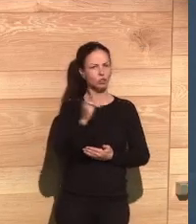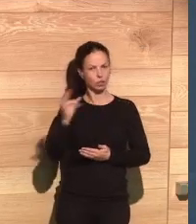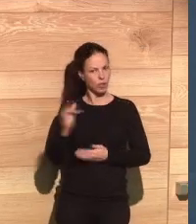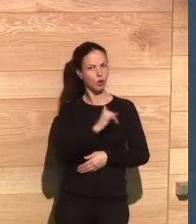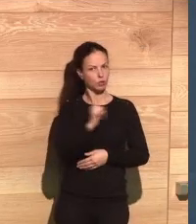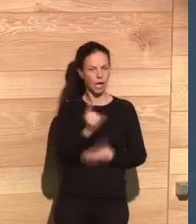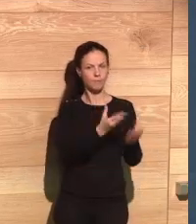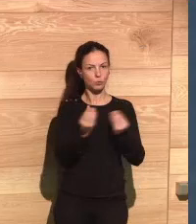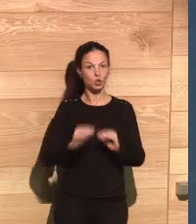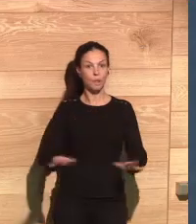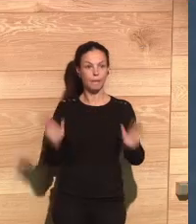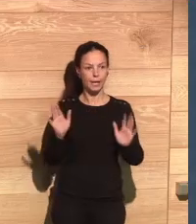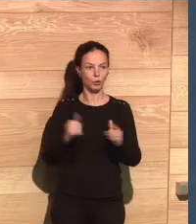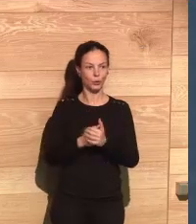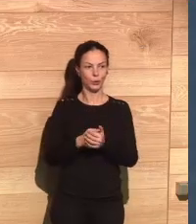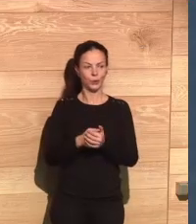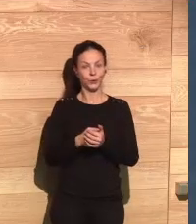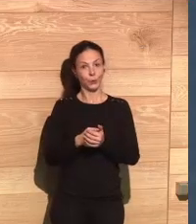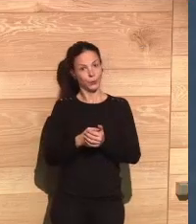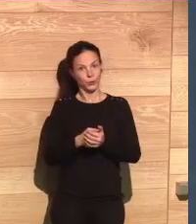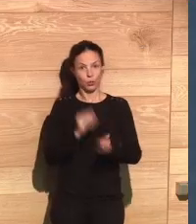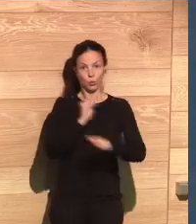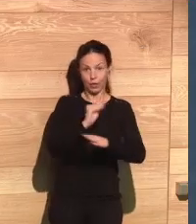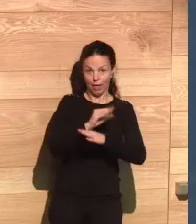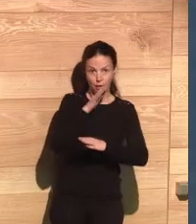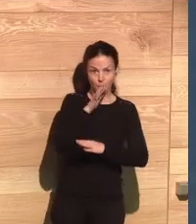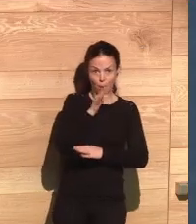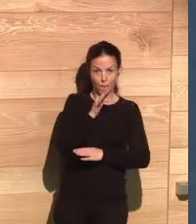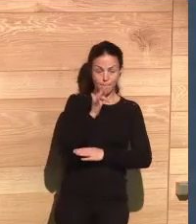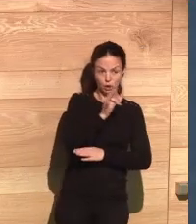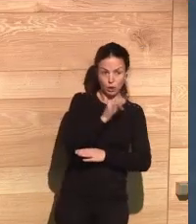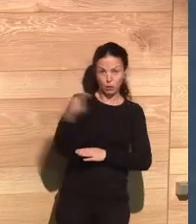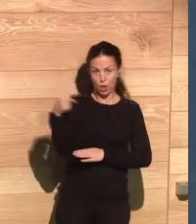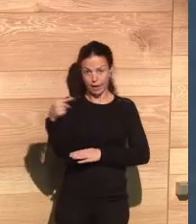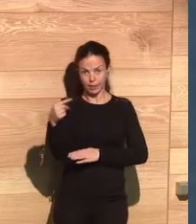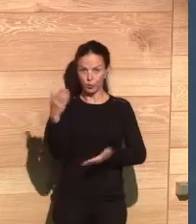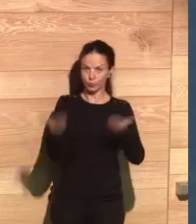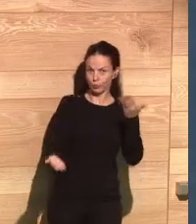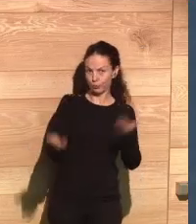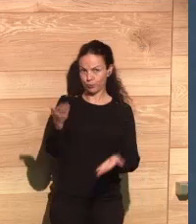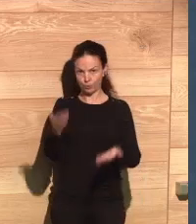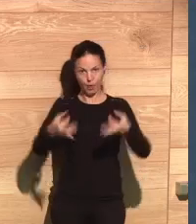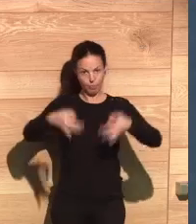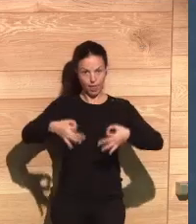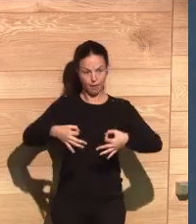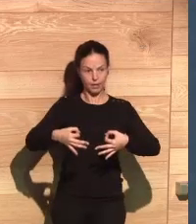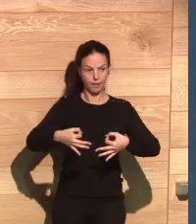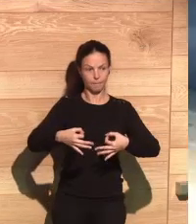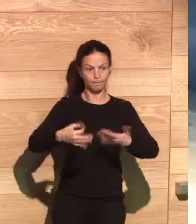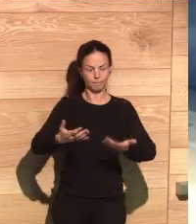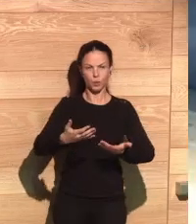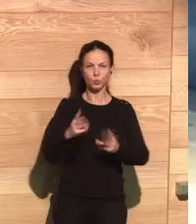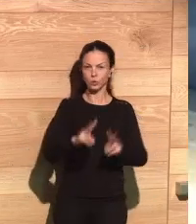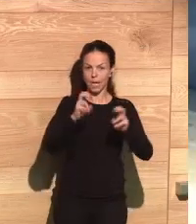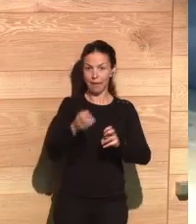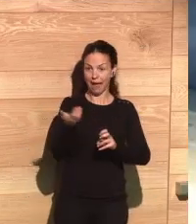negatives, I think, is an important question. And I think Chris's point earlier on is a really good one, which is that the negative outcomes of trading